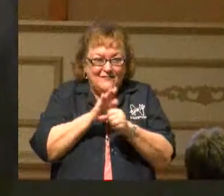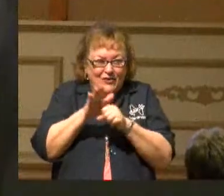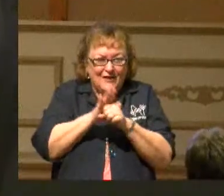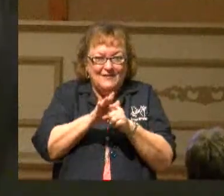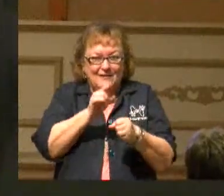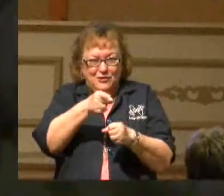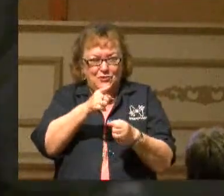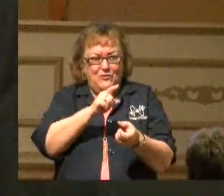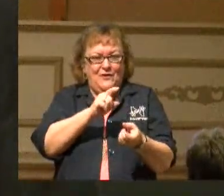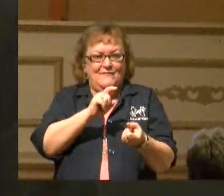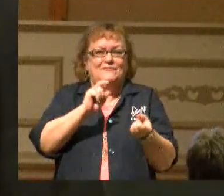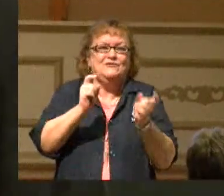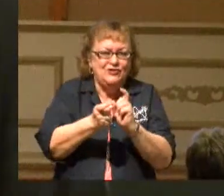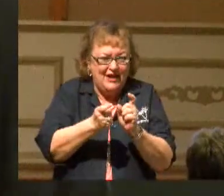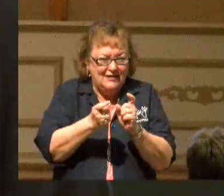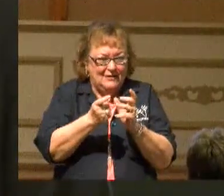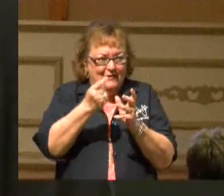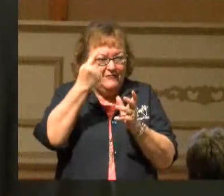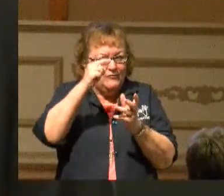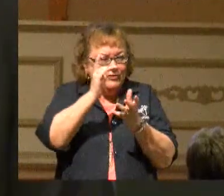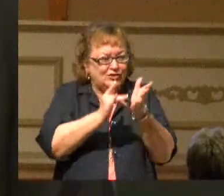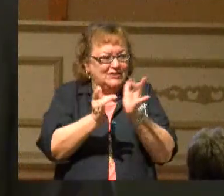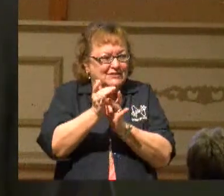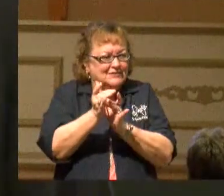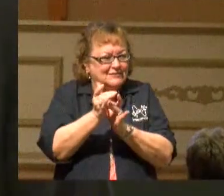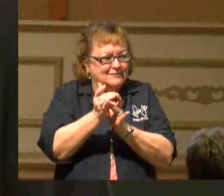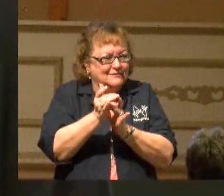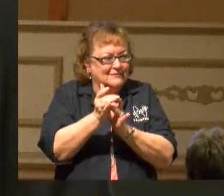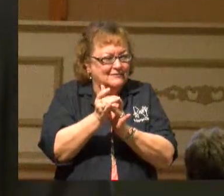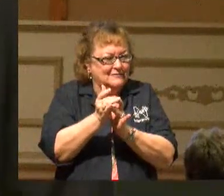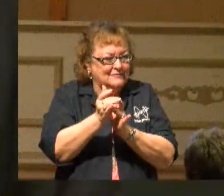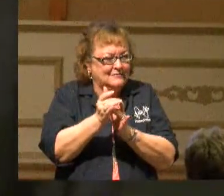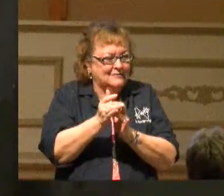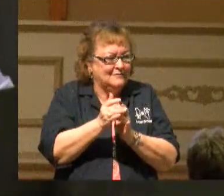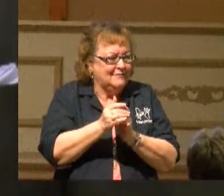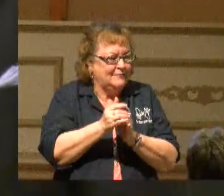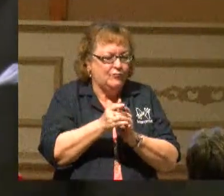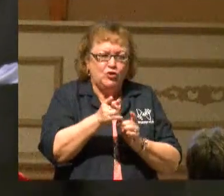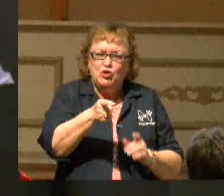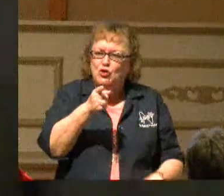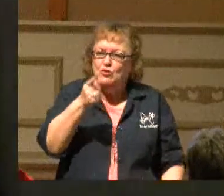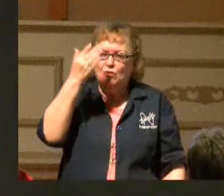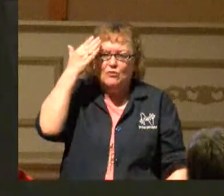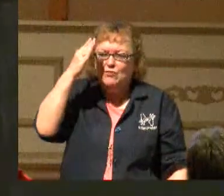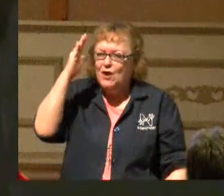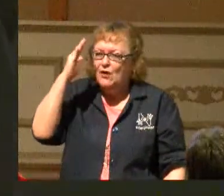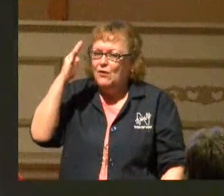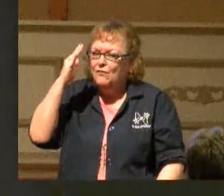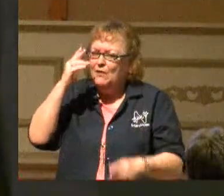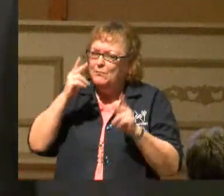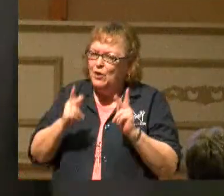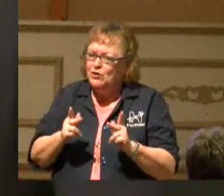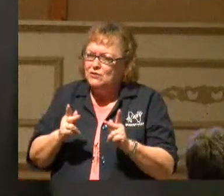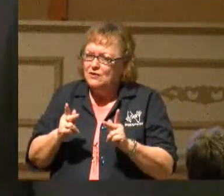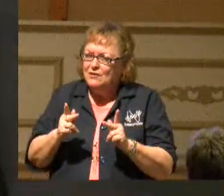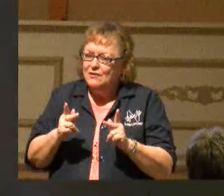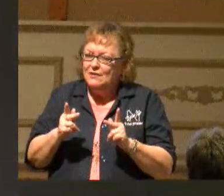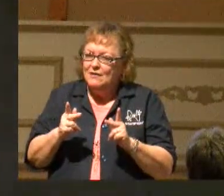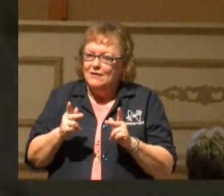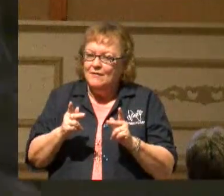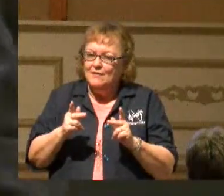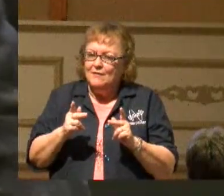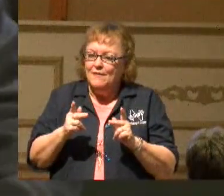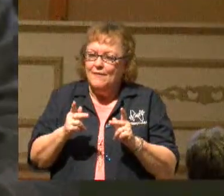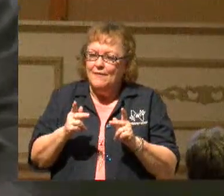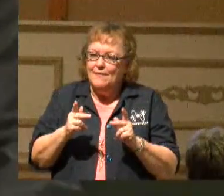a difference for the cause of Christ. You don't know the person that God has laid upon your